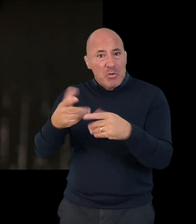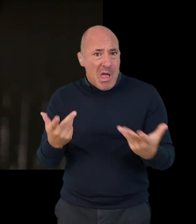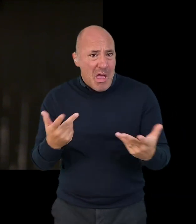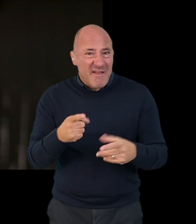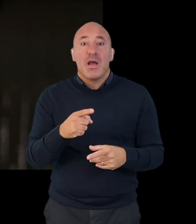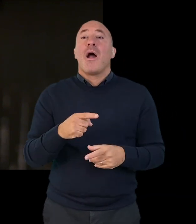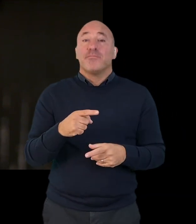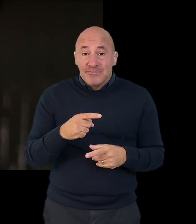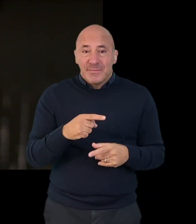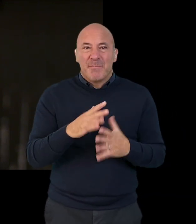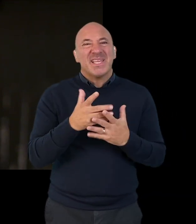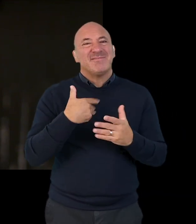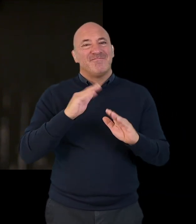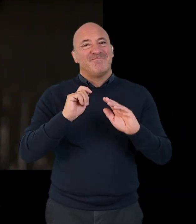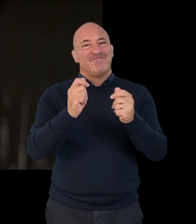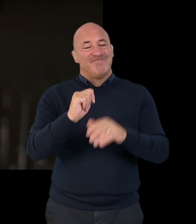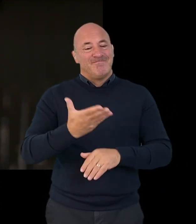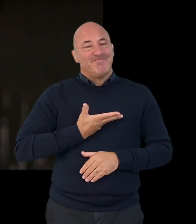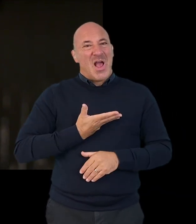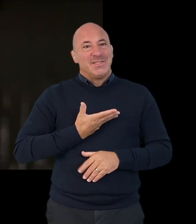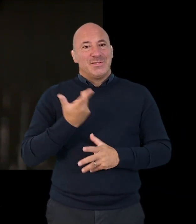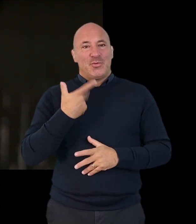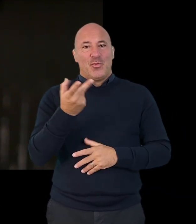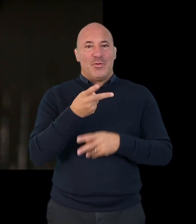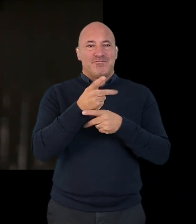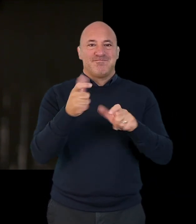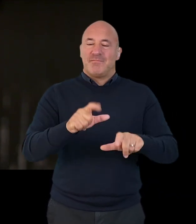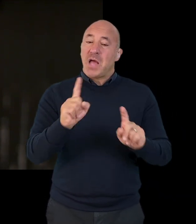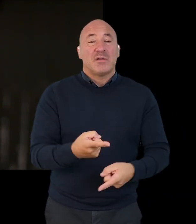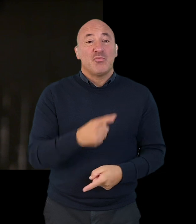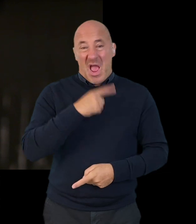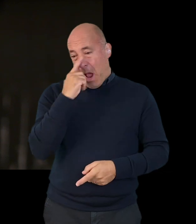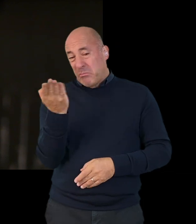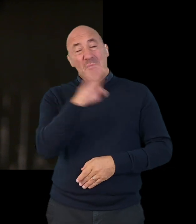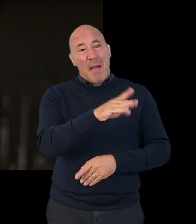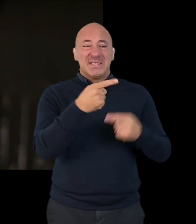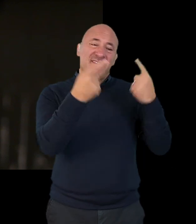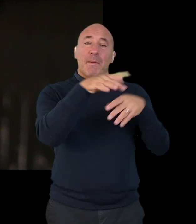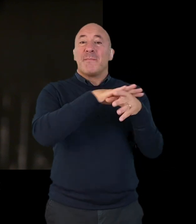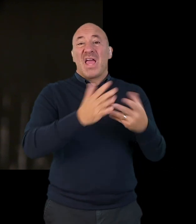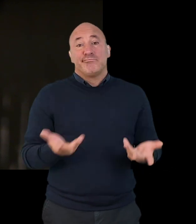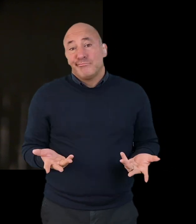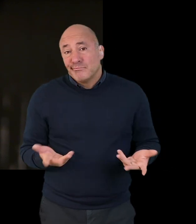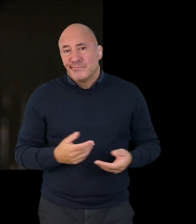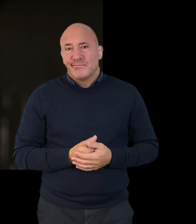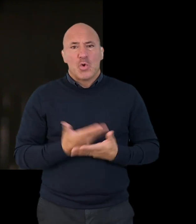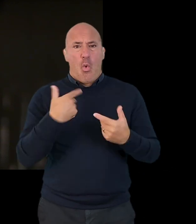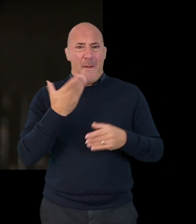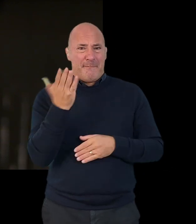living somewhere else? Because if so you may not be entitled to international protection because you can go somewhere else in your country or